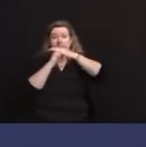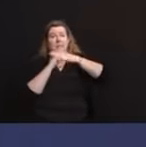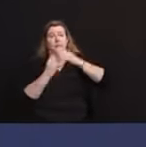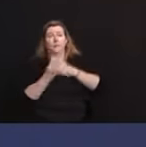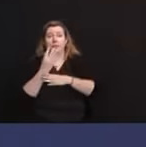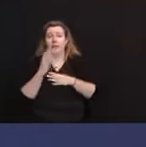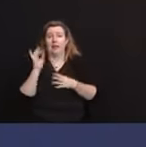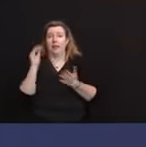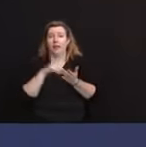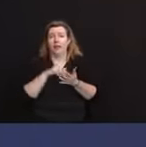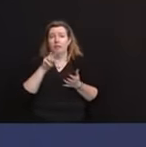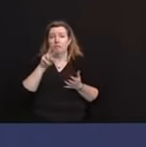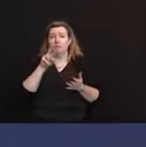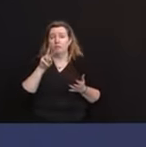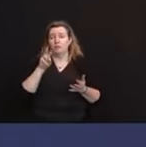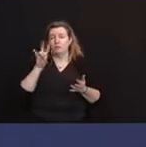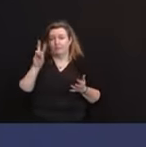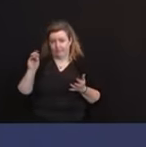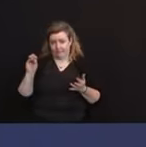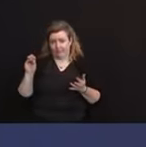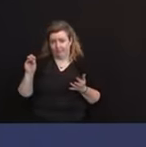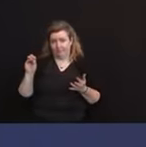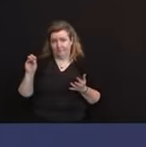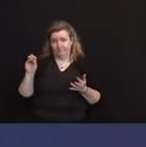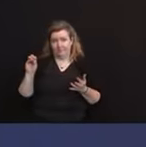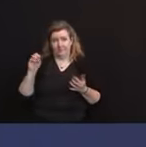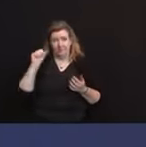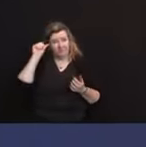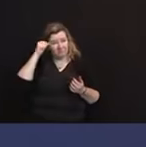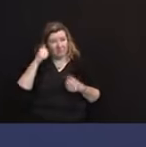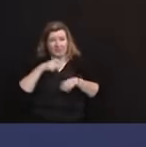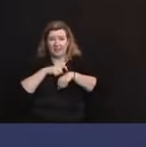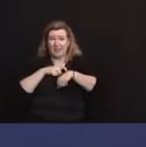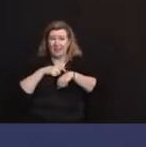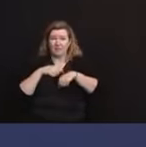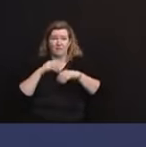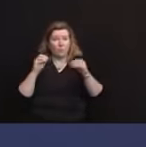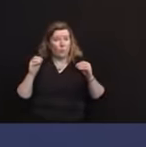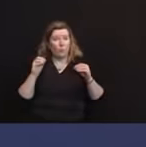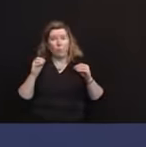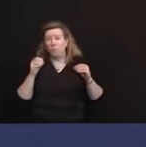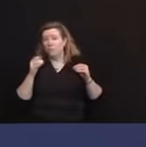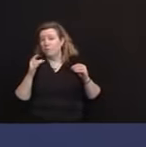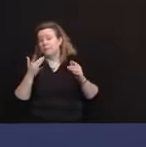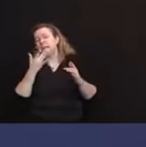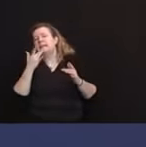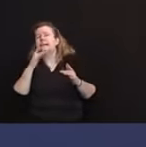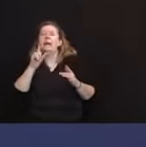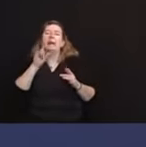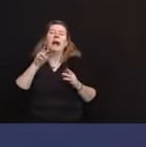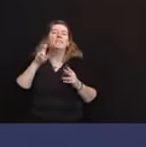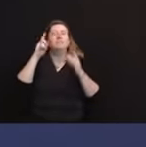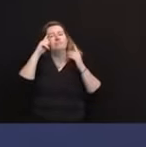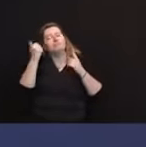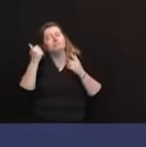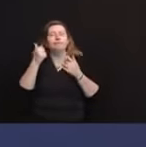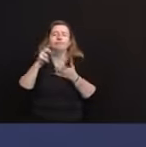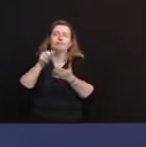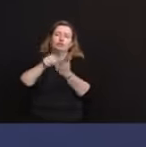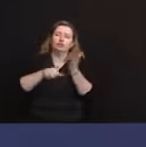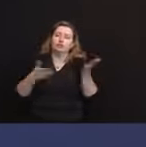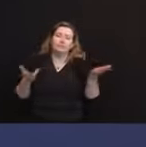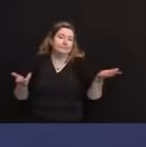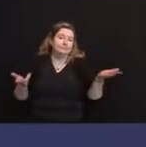and remember, that was with a ban on elective surgeries at the same time, so there was a capacity that was essentially created. We had